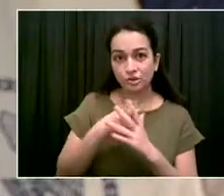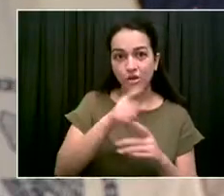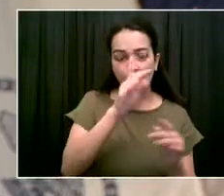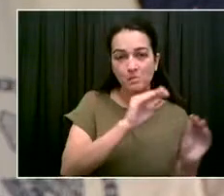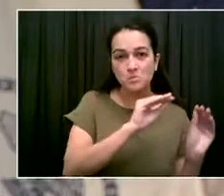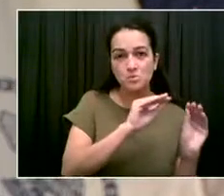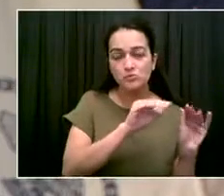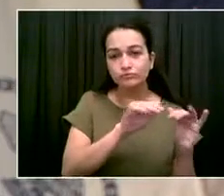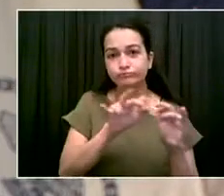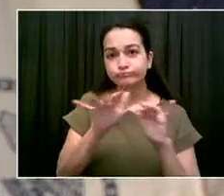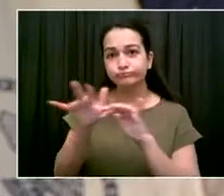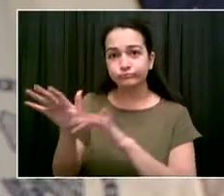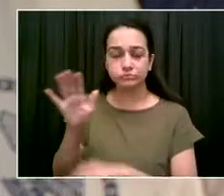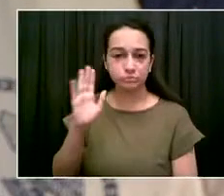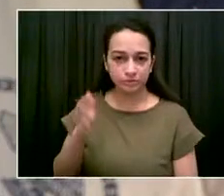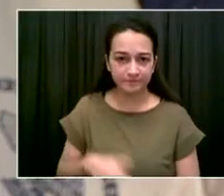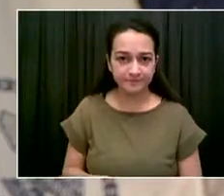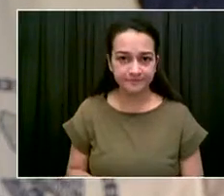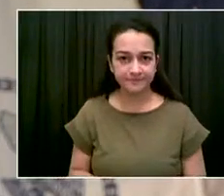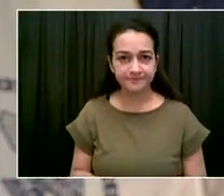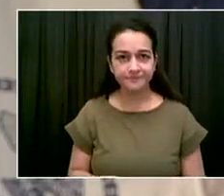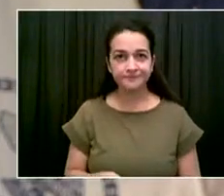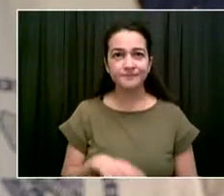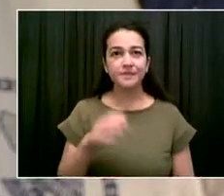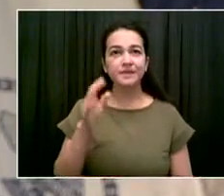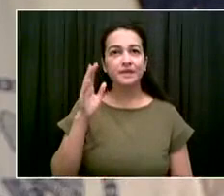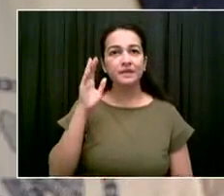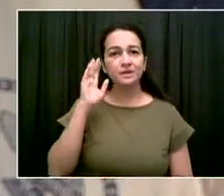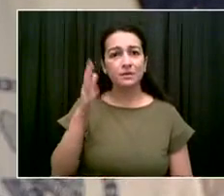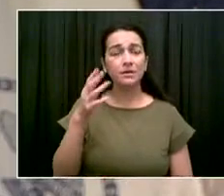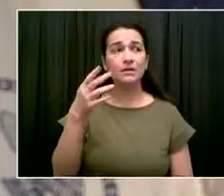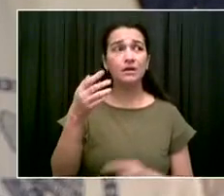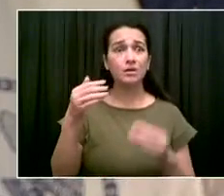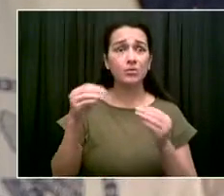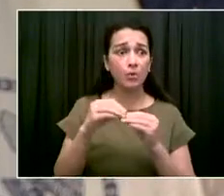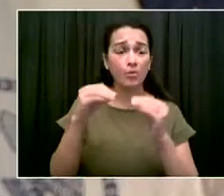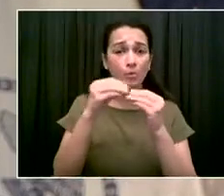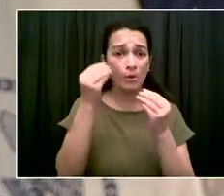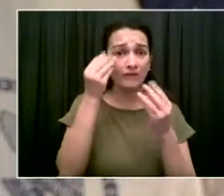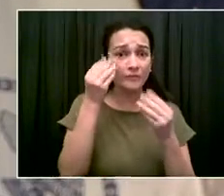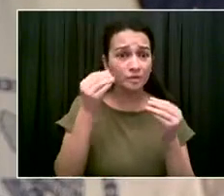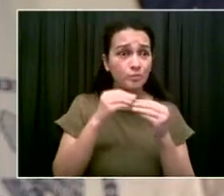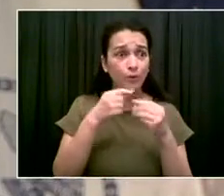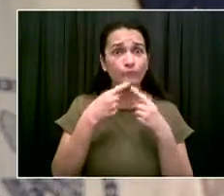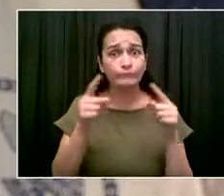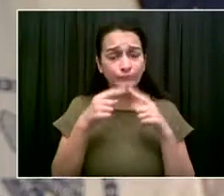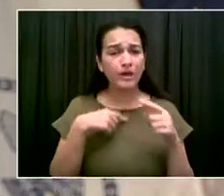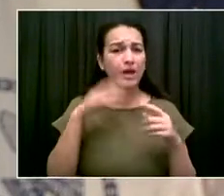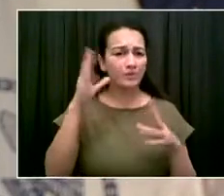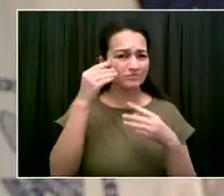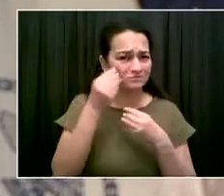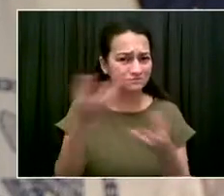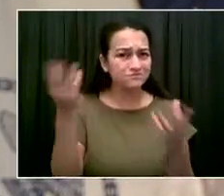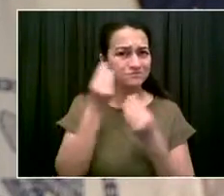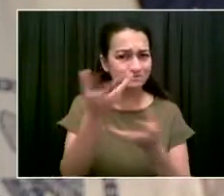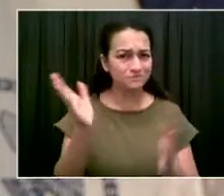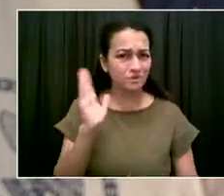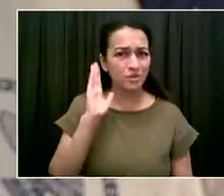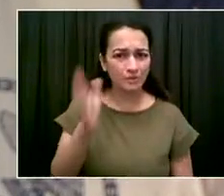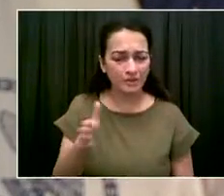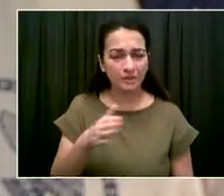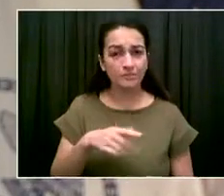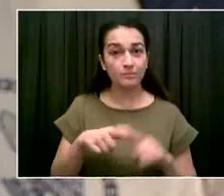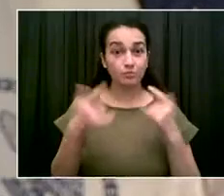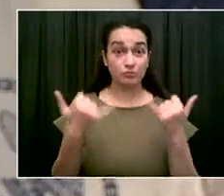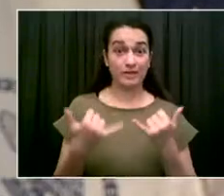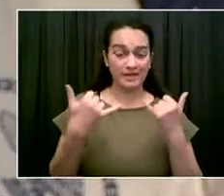change. We'll be constantly updating New Yorkers, emergency management, getting information out regularly. But what we really believe for sure